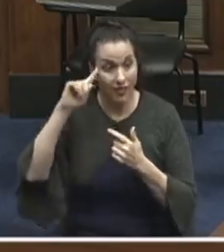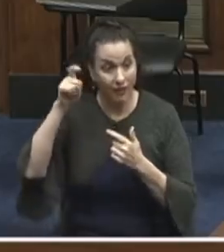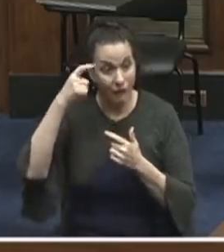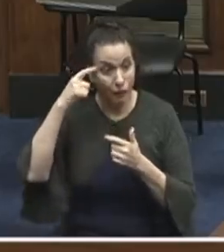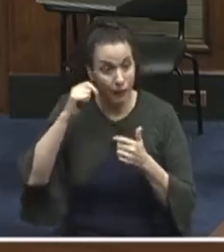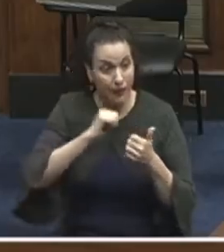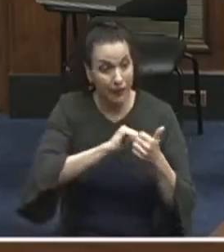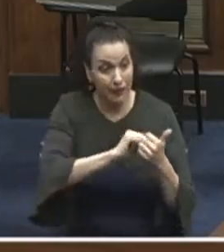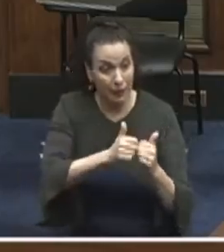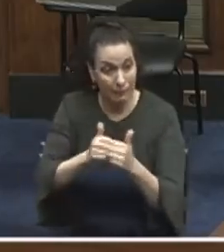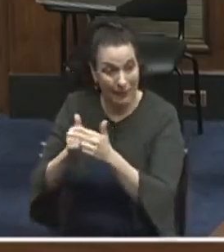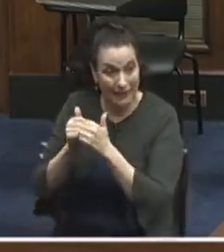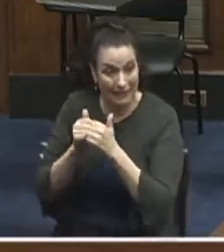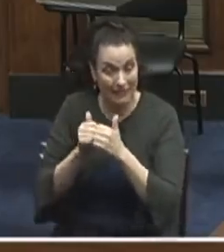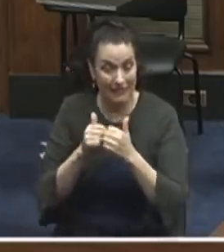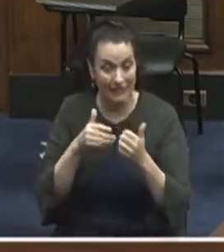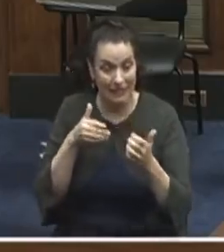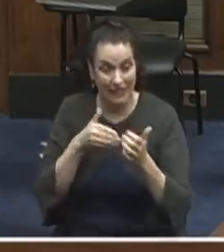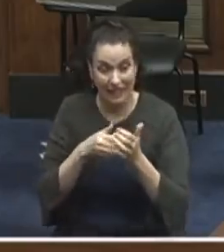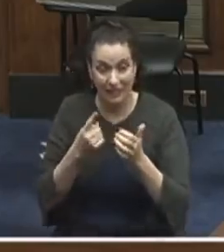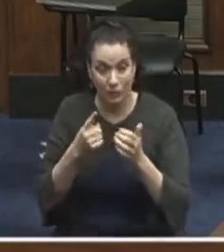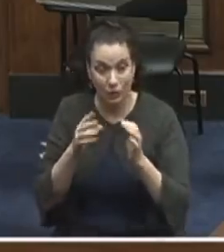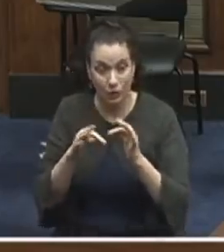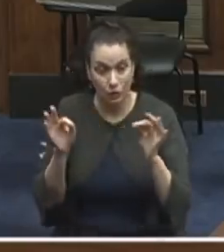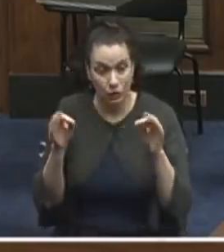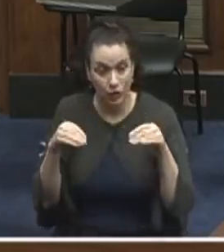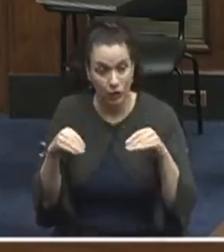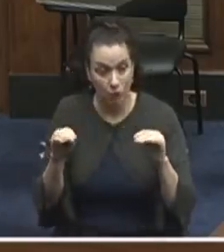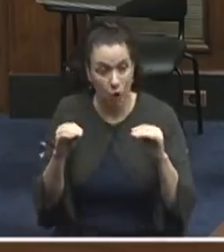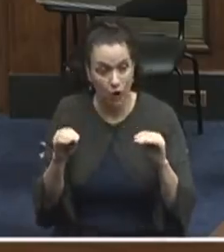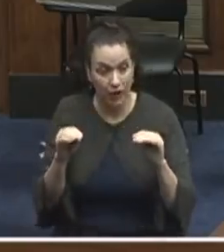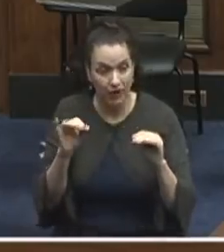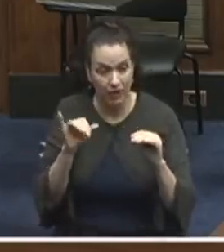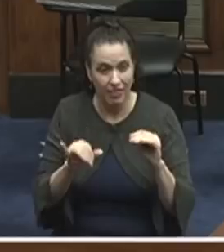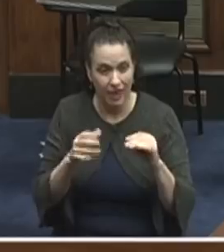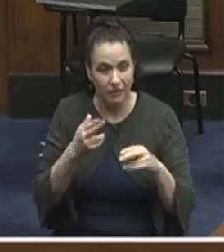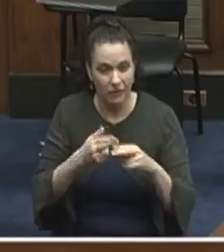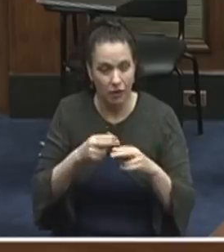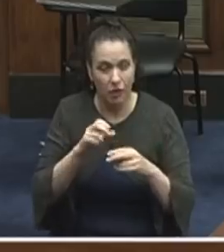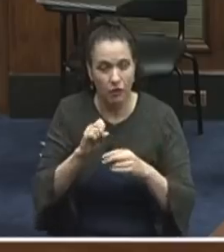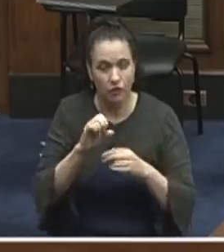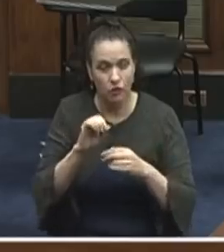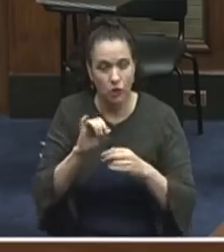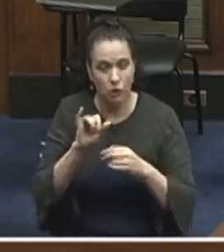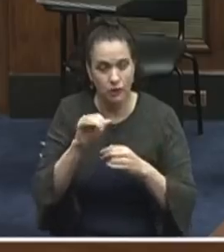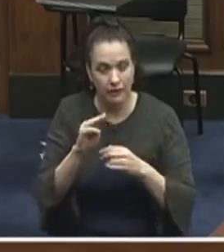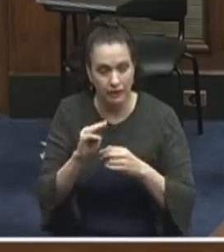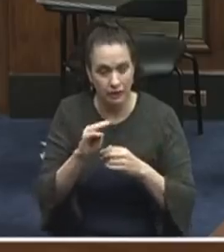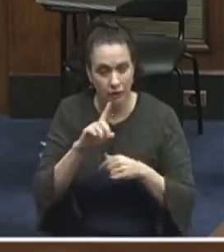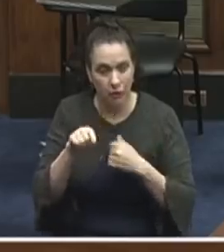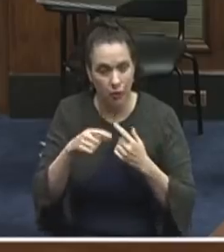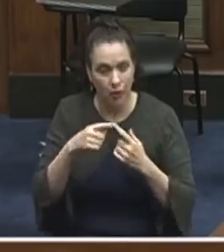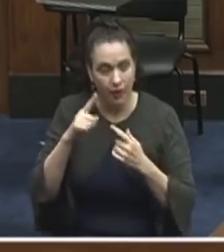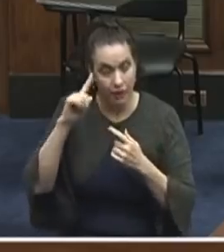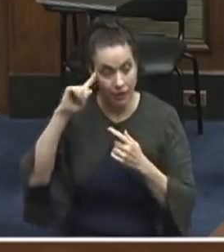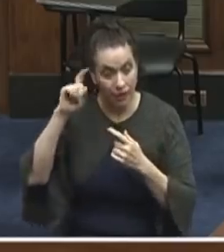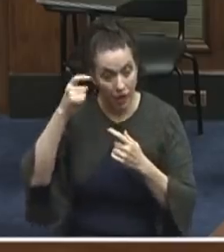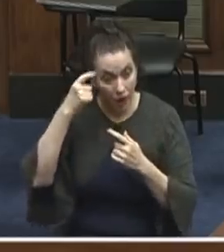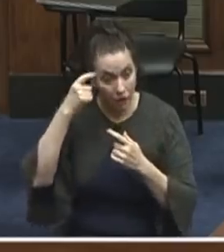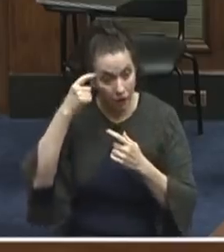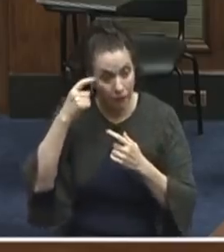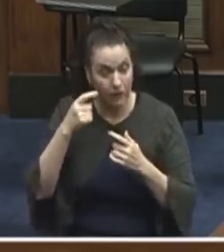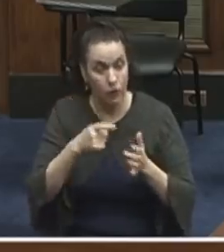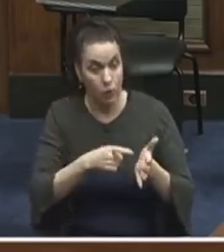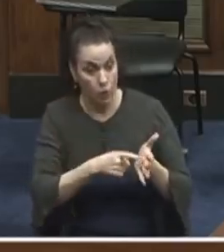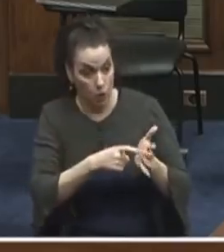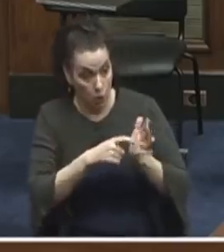somebody, a free market, that's called socialism. When the government dictates who can be